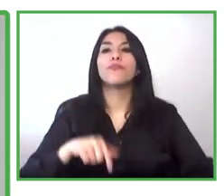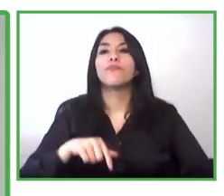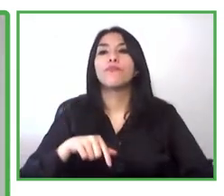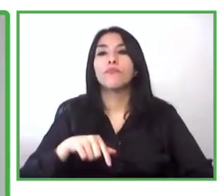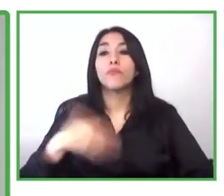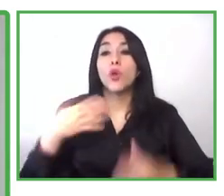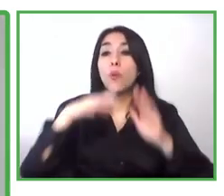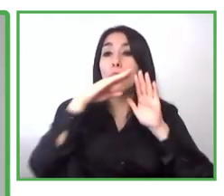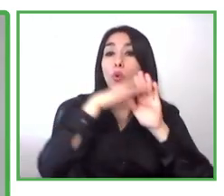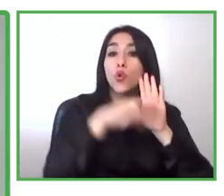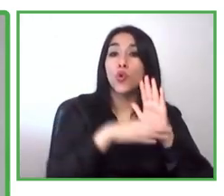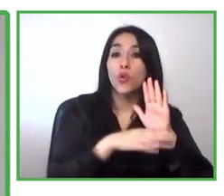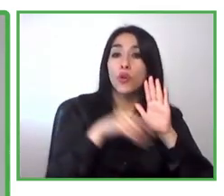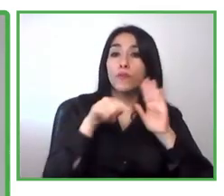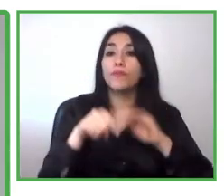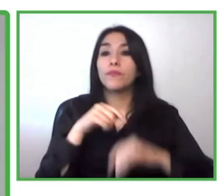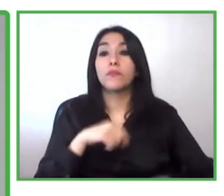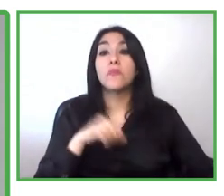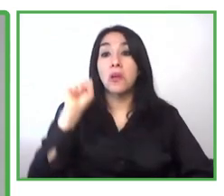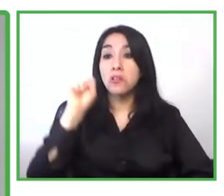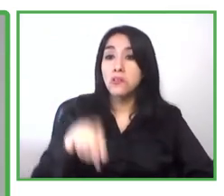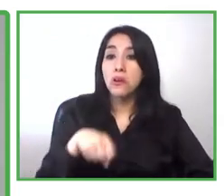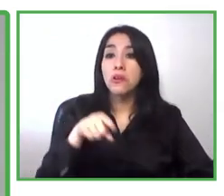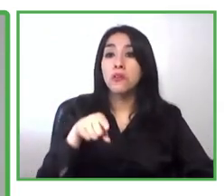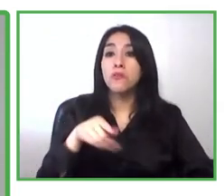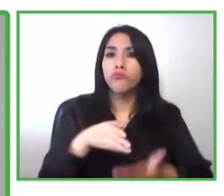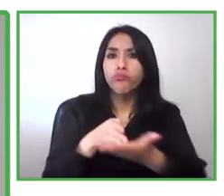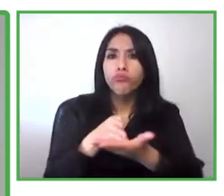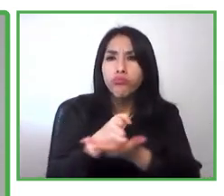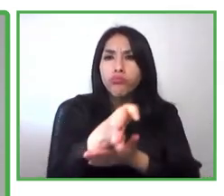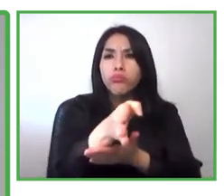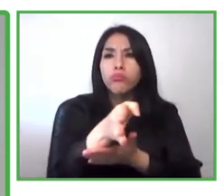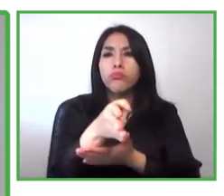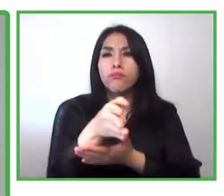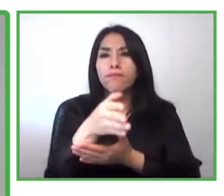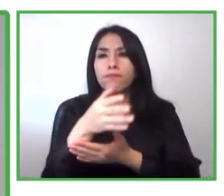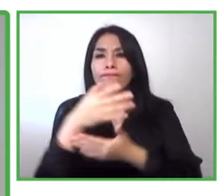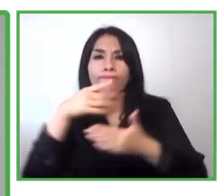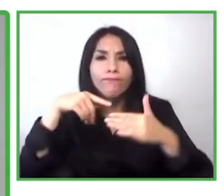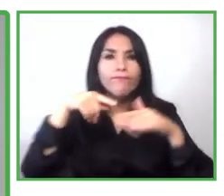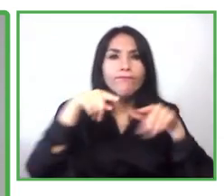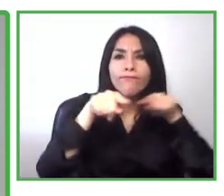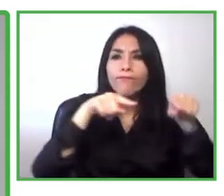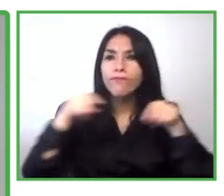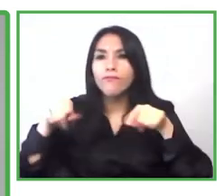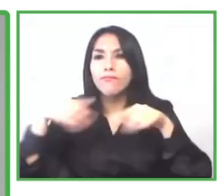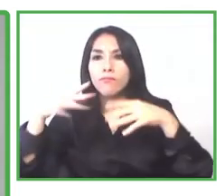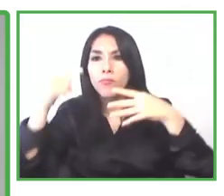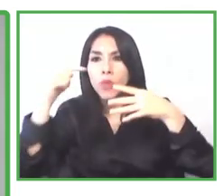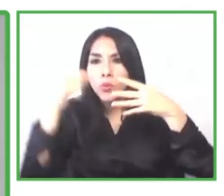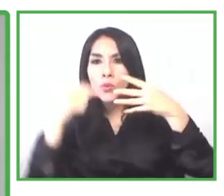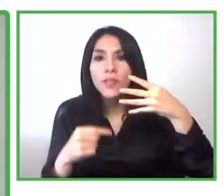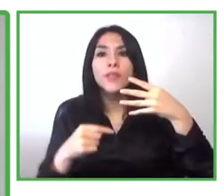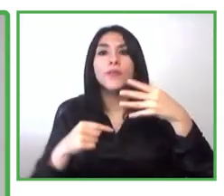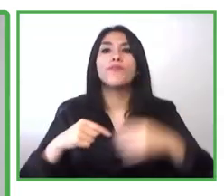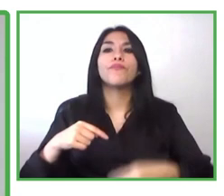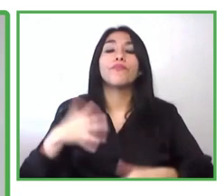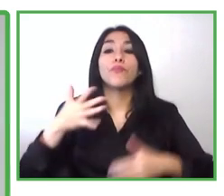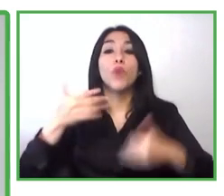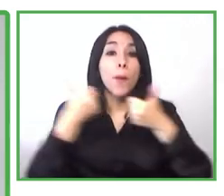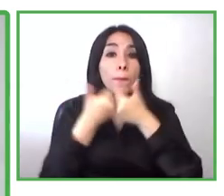are going to see right now are are really starting to deepen in those elements competences and the motivations